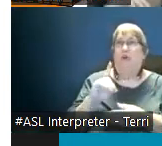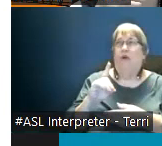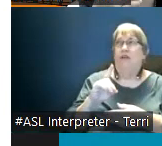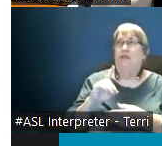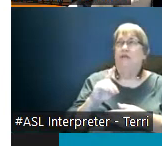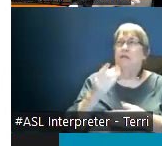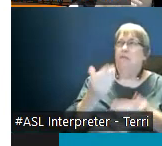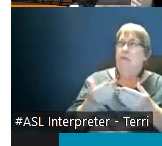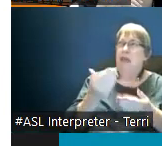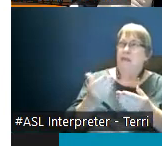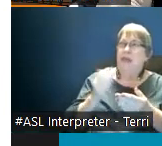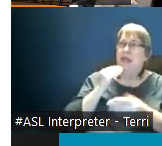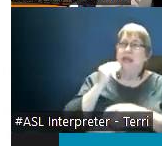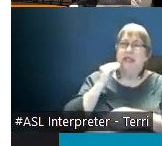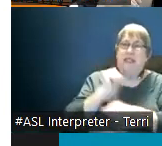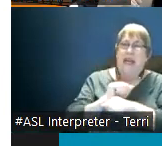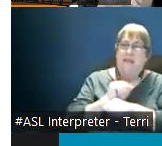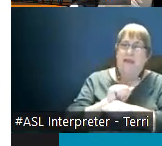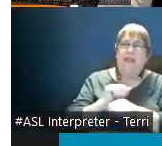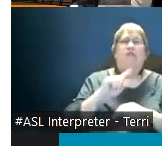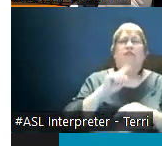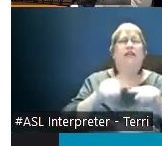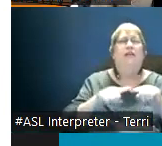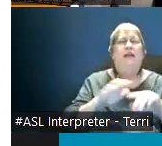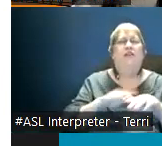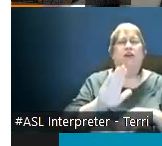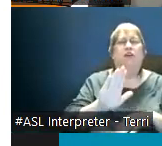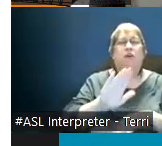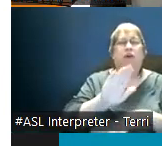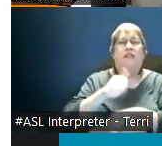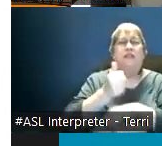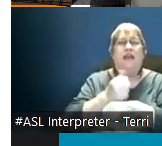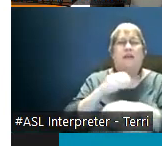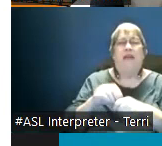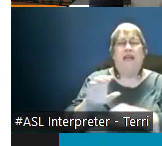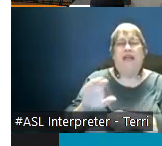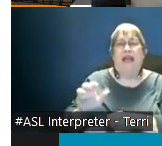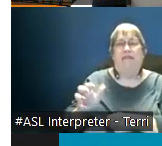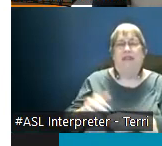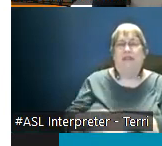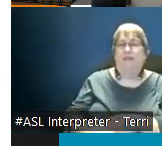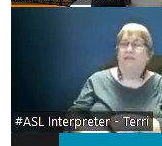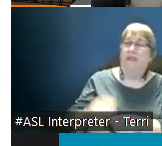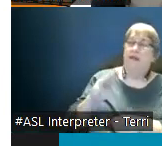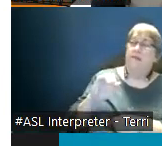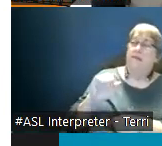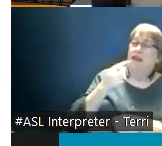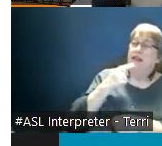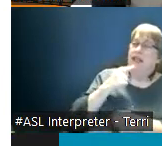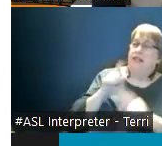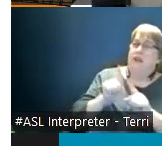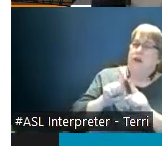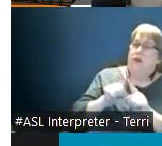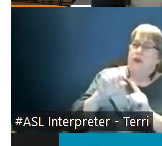and again it depends on the setup within canvas um also the stacy asked about